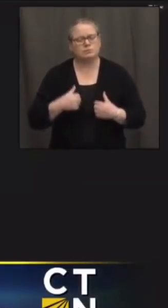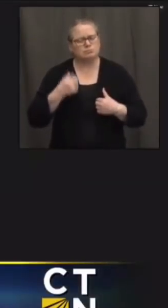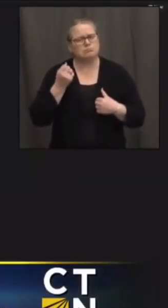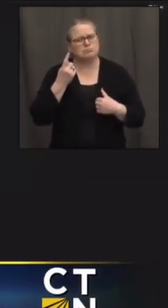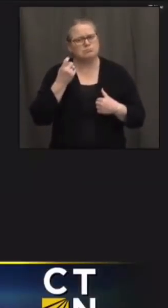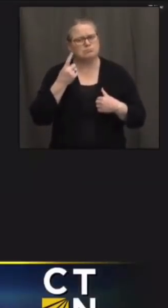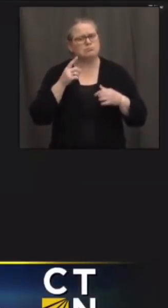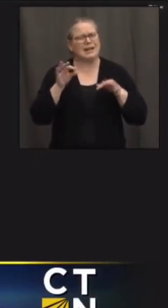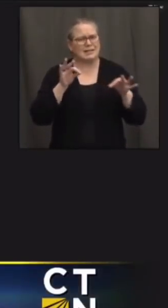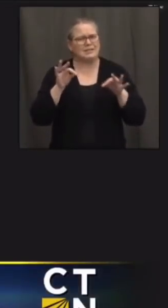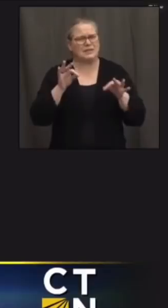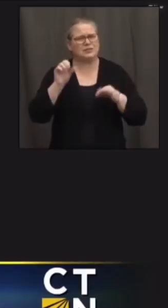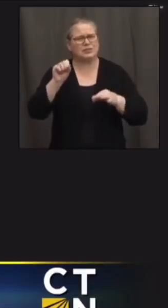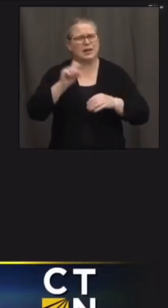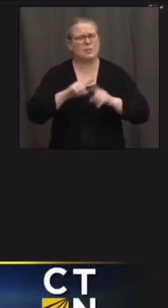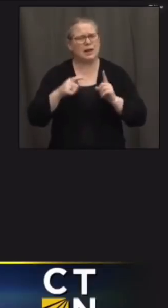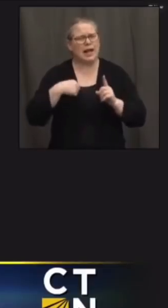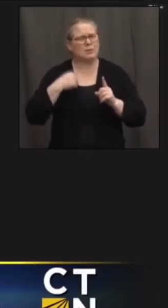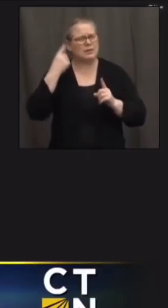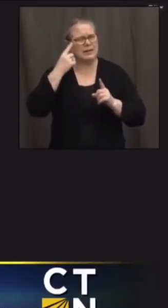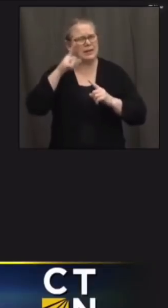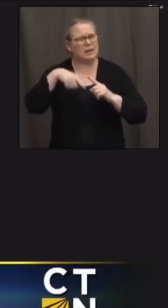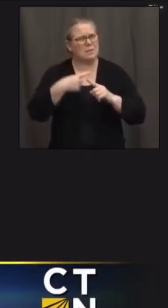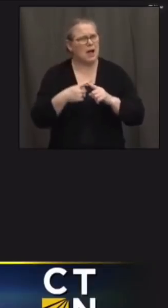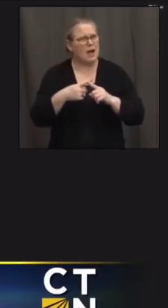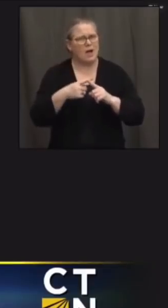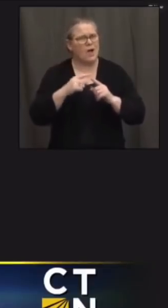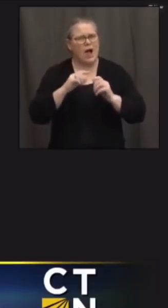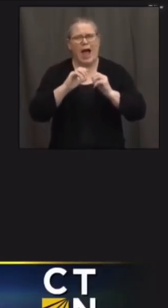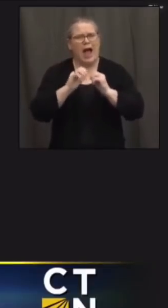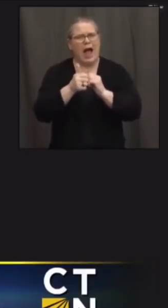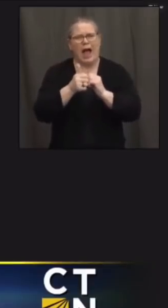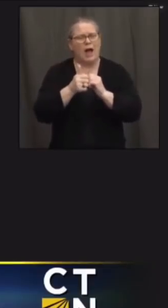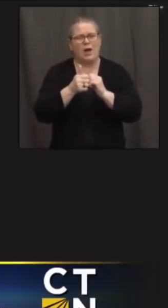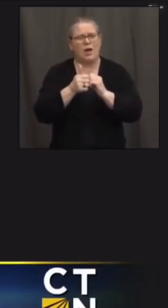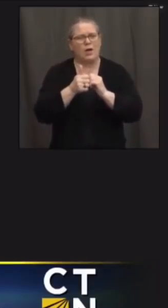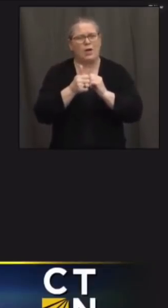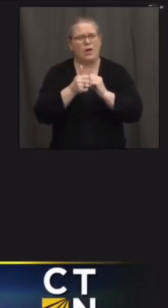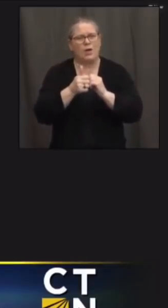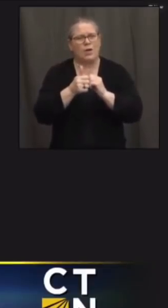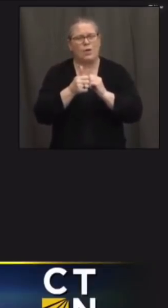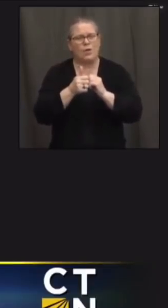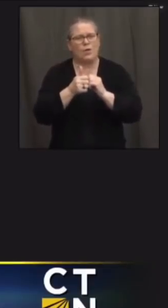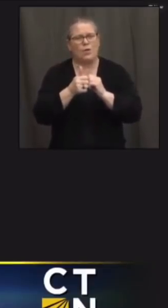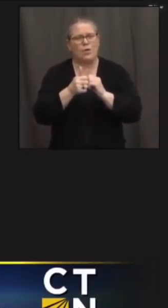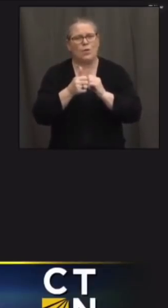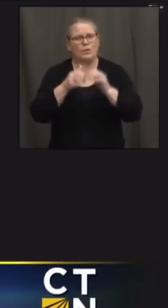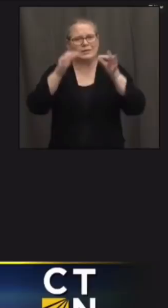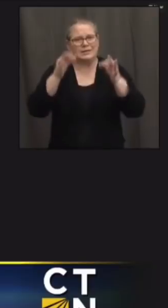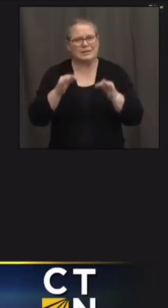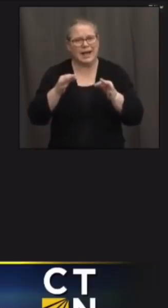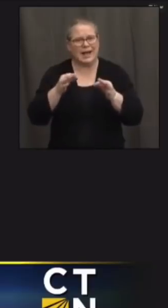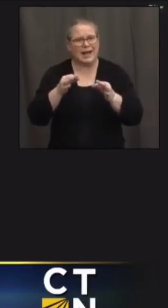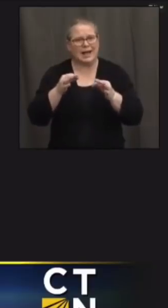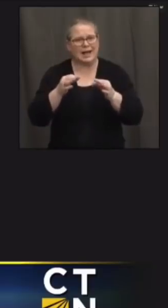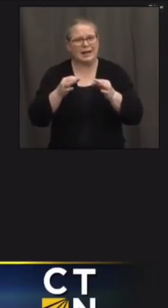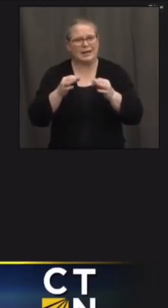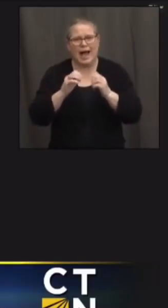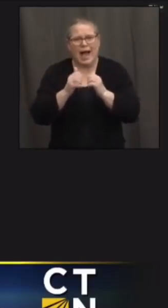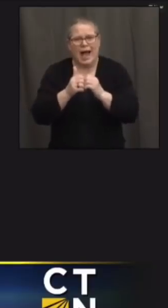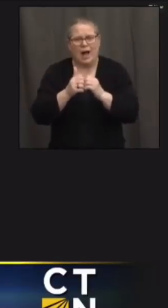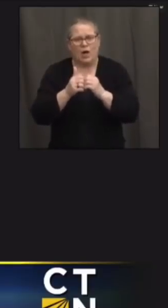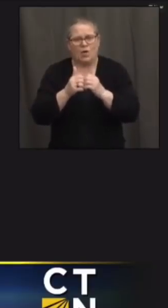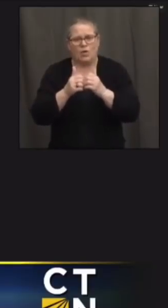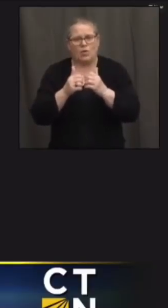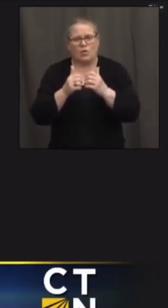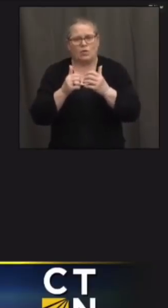each of those groups but i was looking at more you know how you're going to go about deciding prioritizing kind of among those groups you know do can you